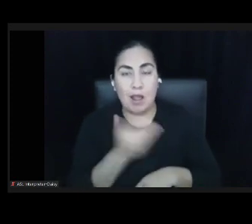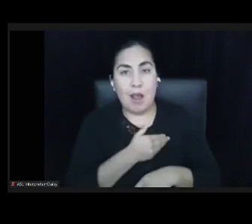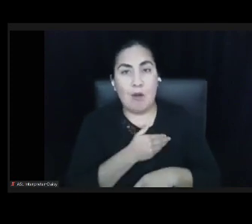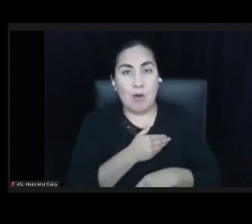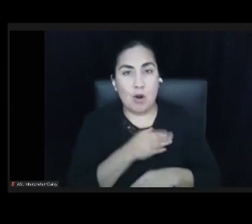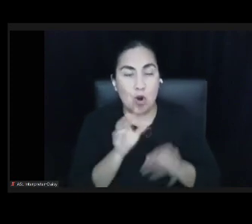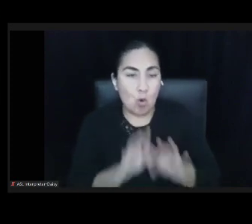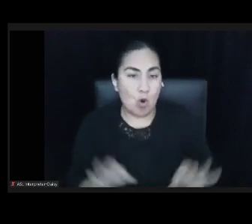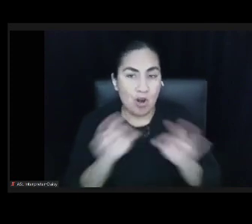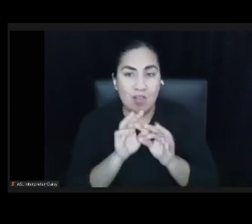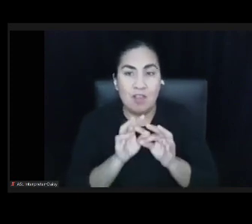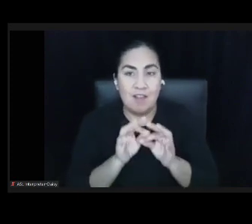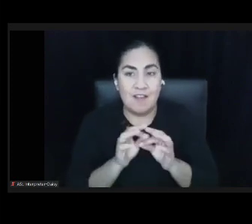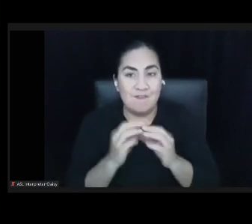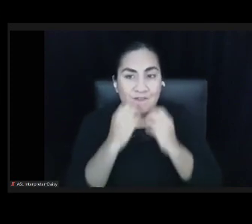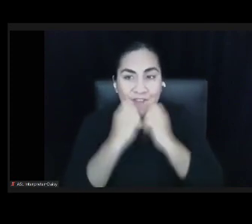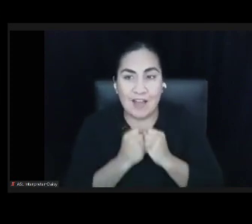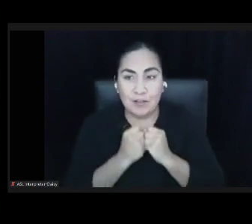equity, and stewardship.